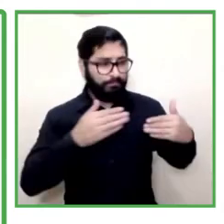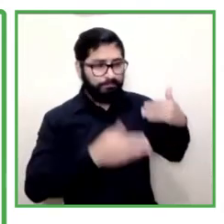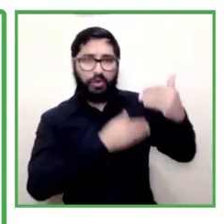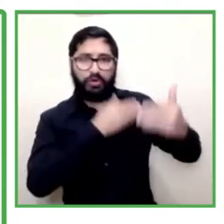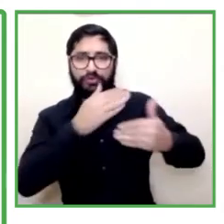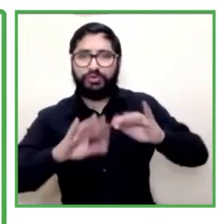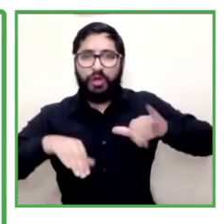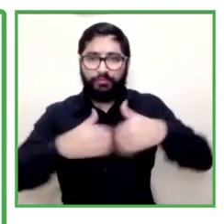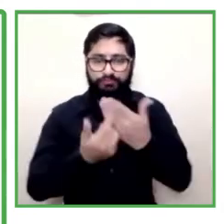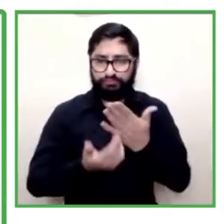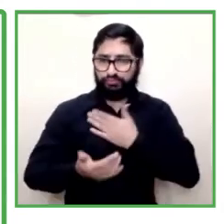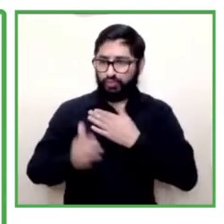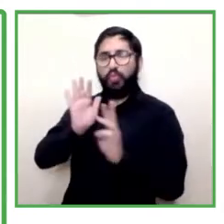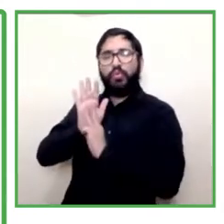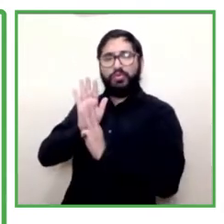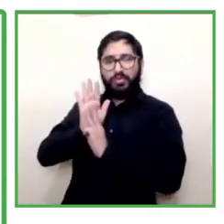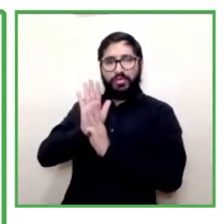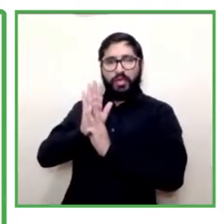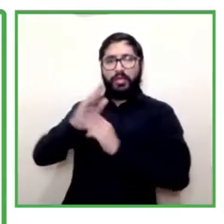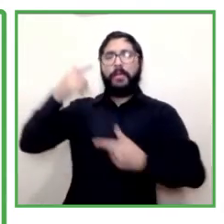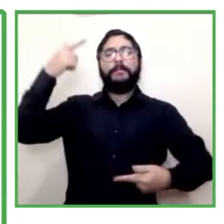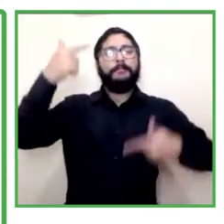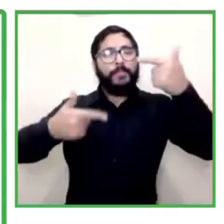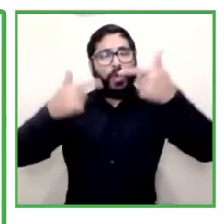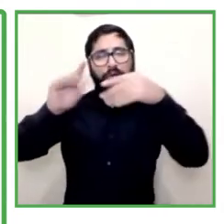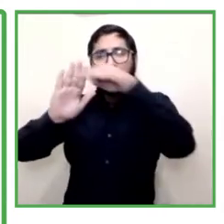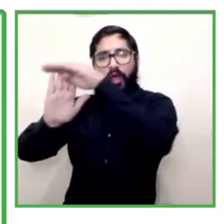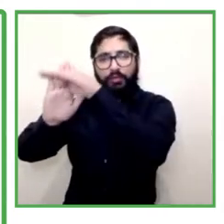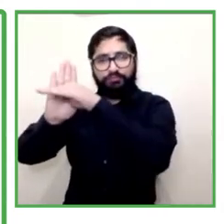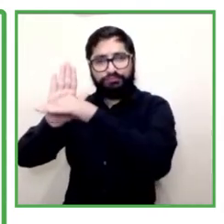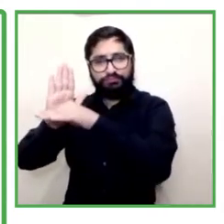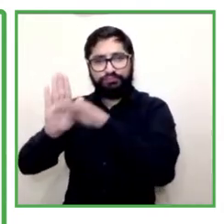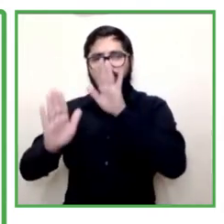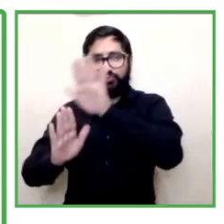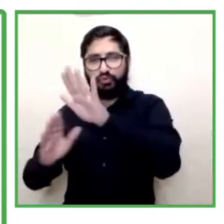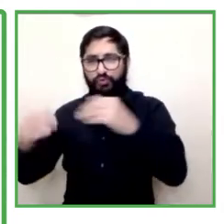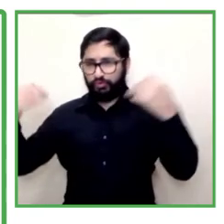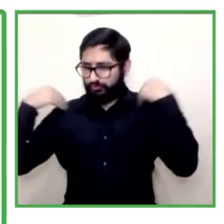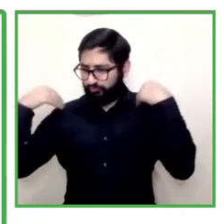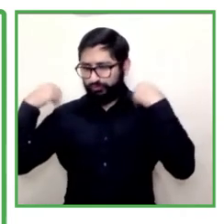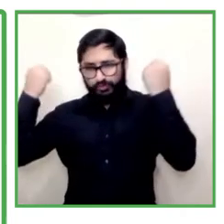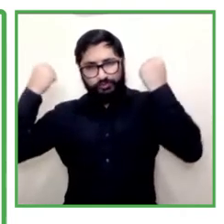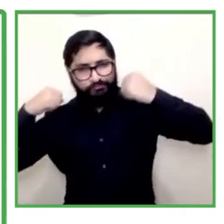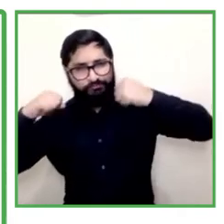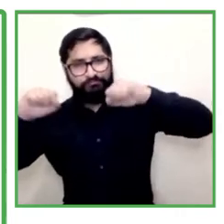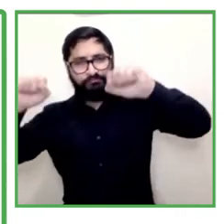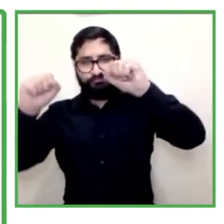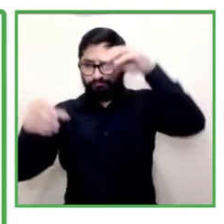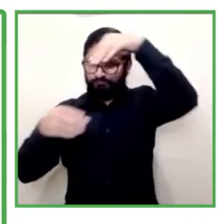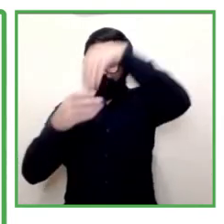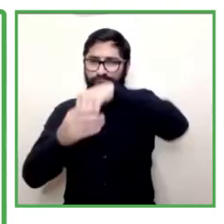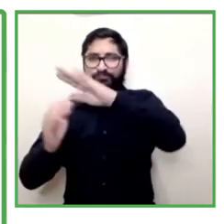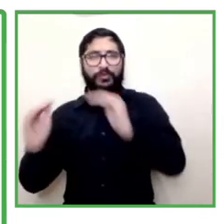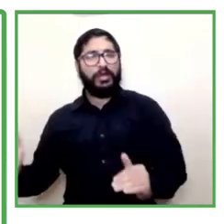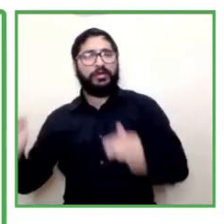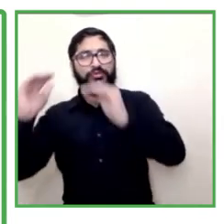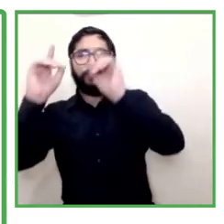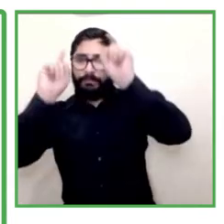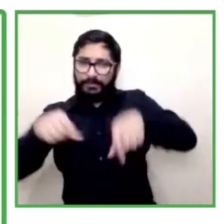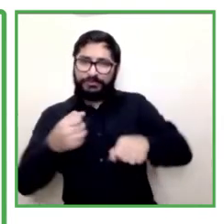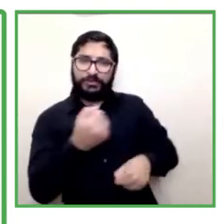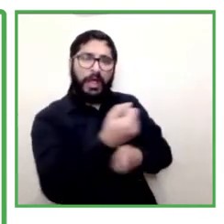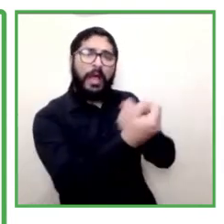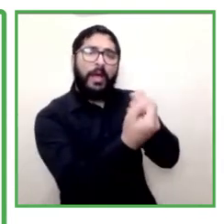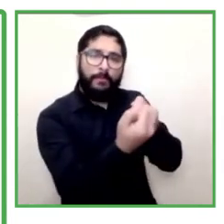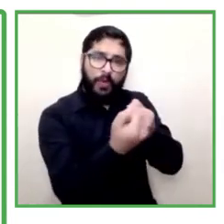entity modes this policy and its contributions to inclusion practices so